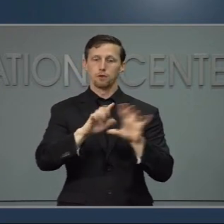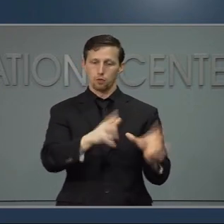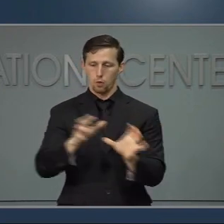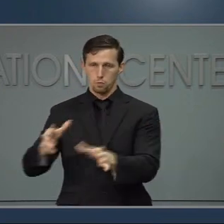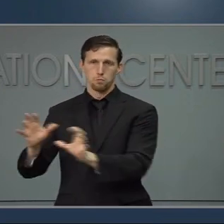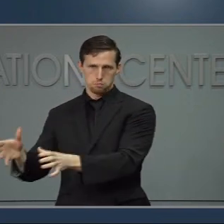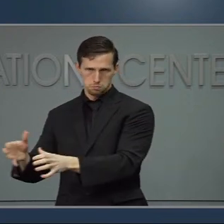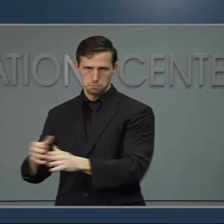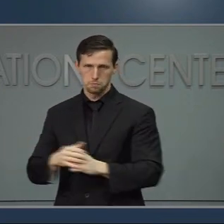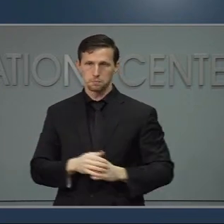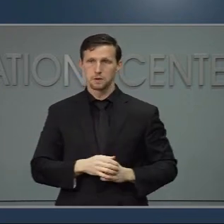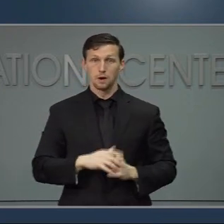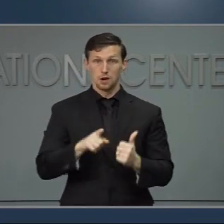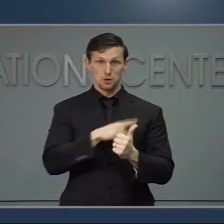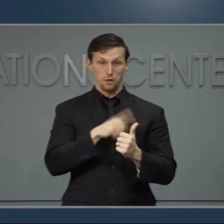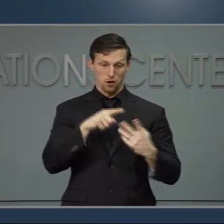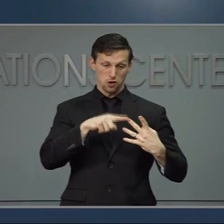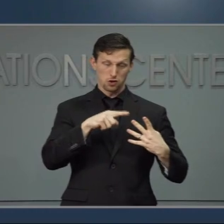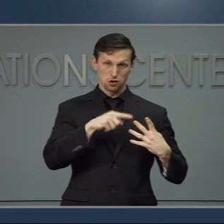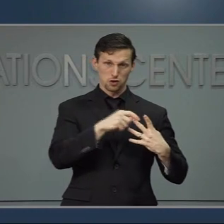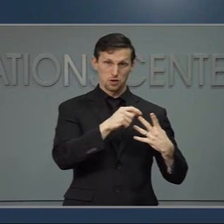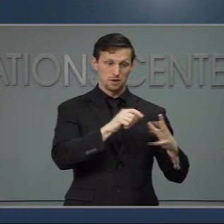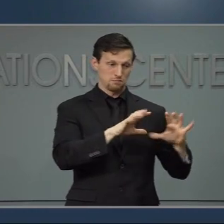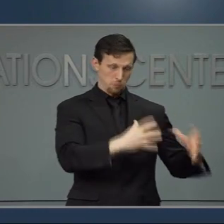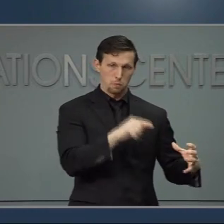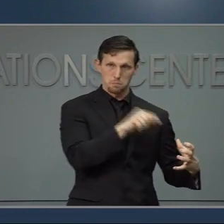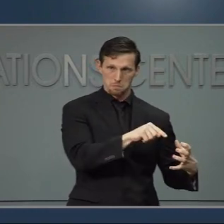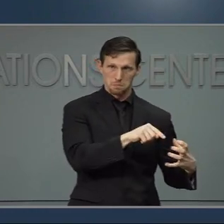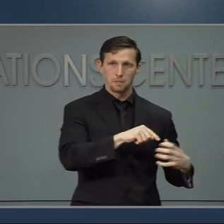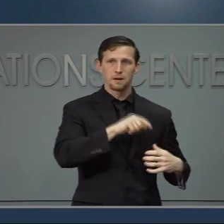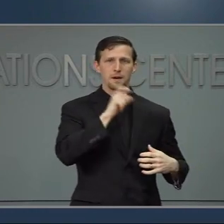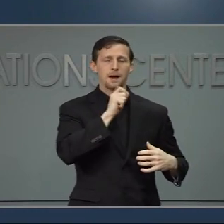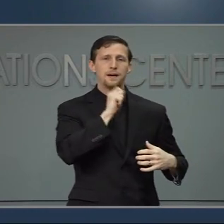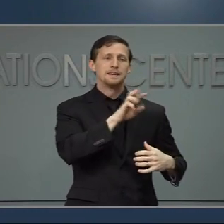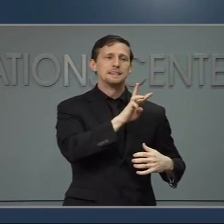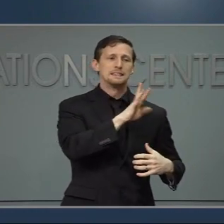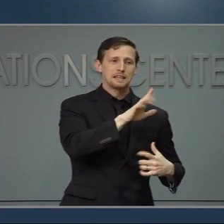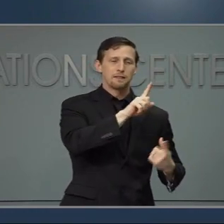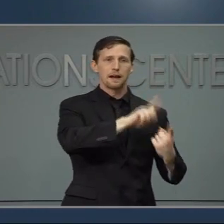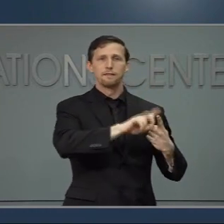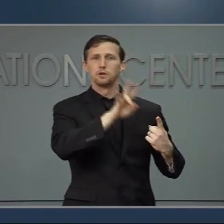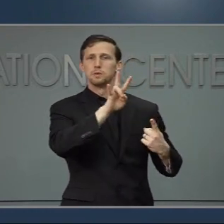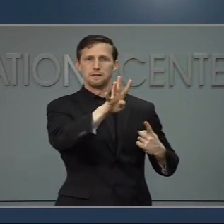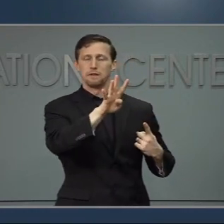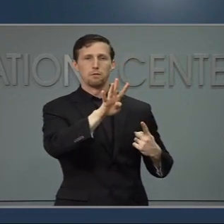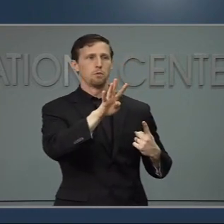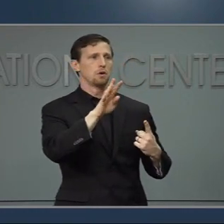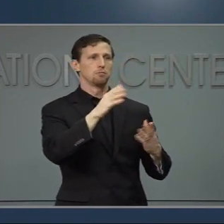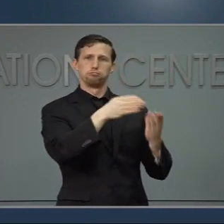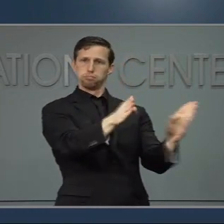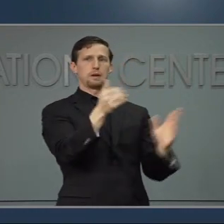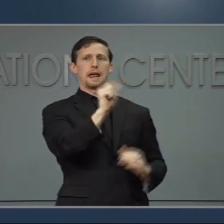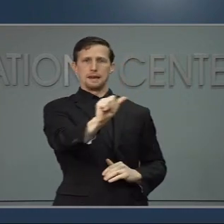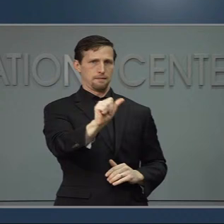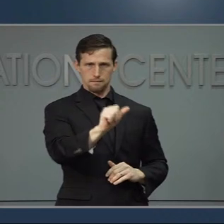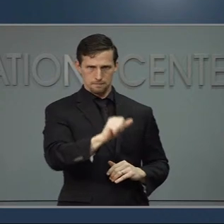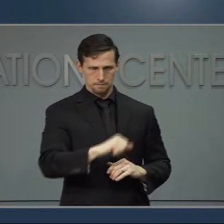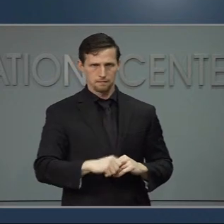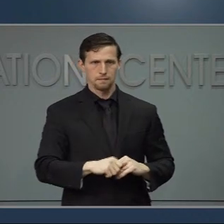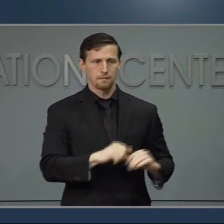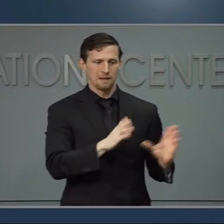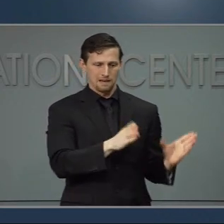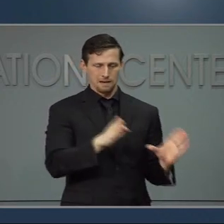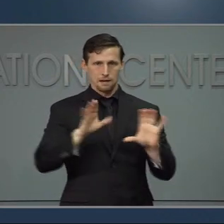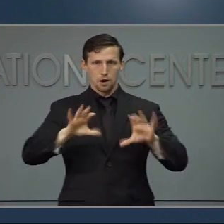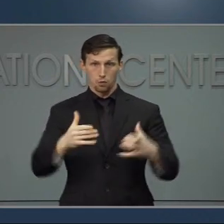first to anyone ages 65 through 74, regardless of medical condition or living situation. Next, we'll come to